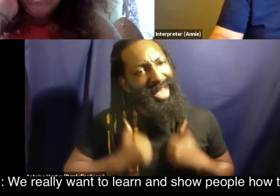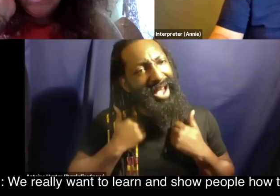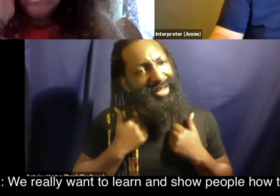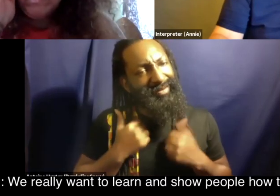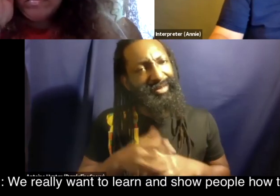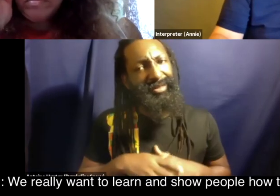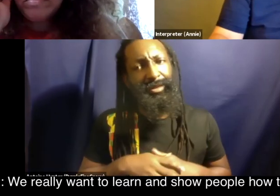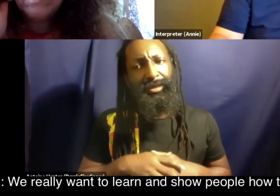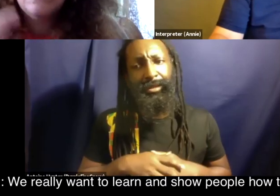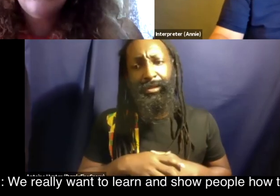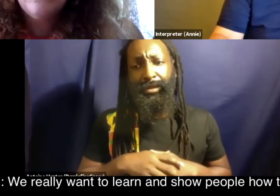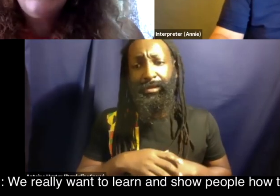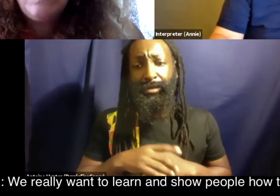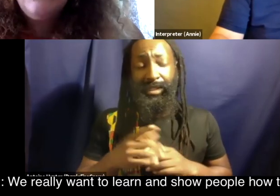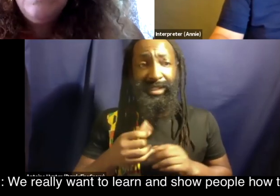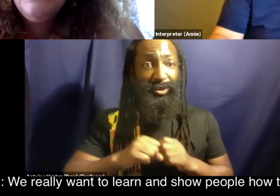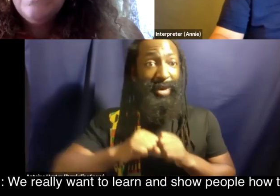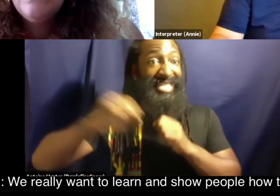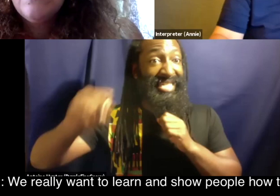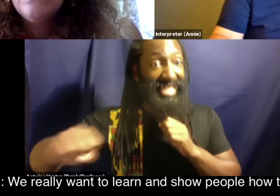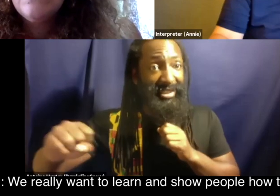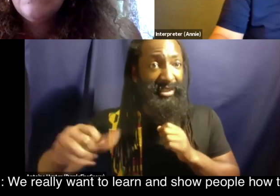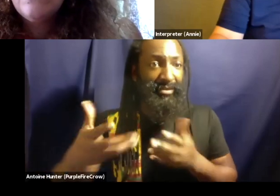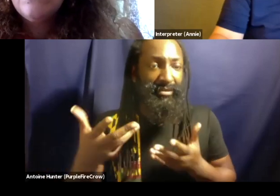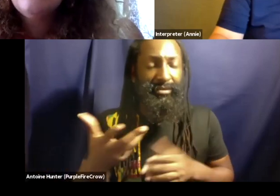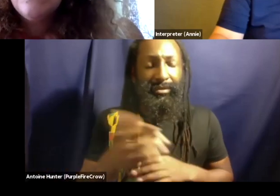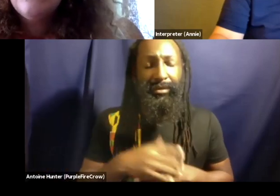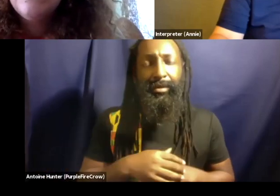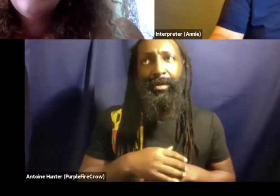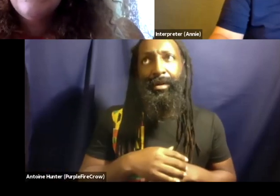we really want to learn and show people how to save their life